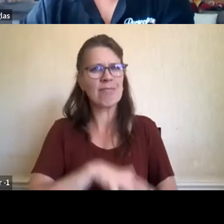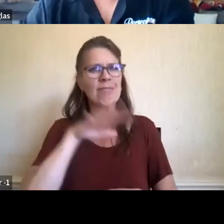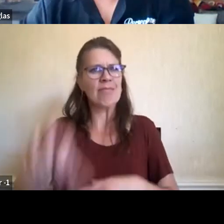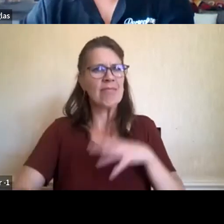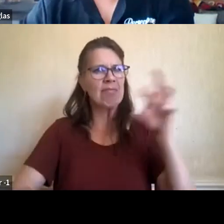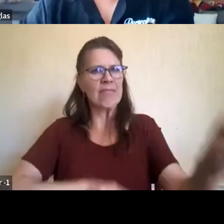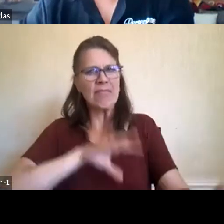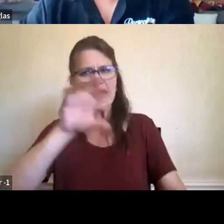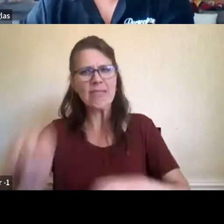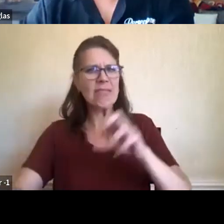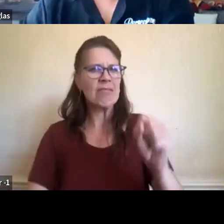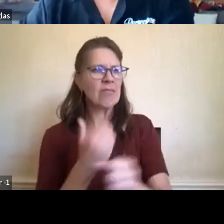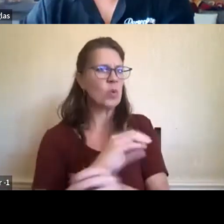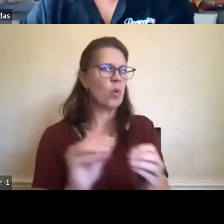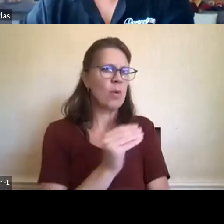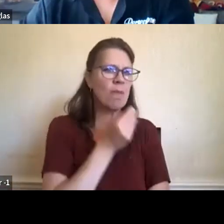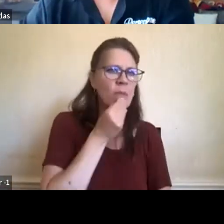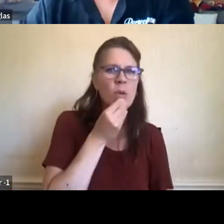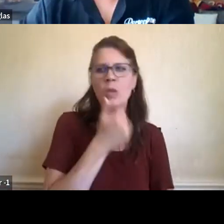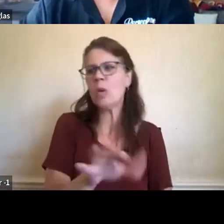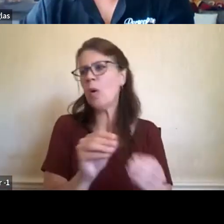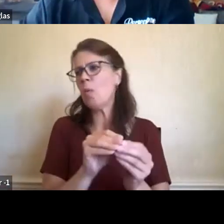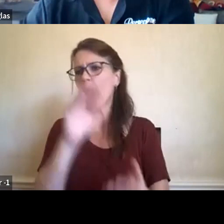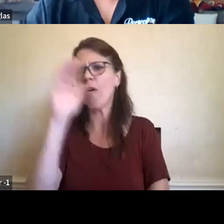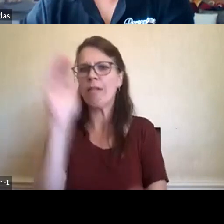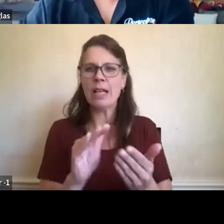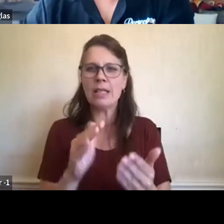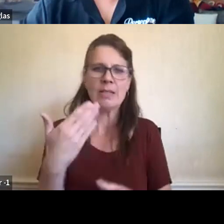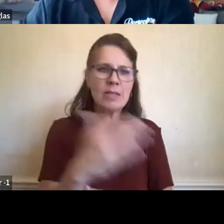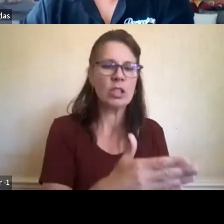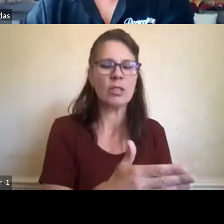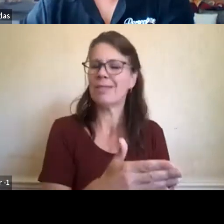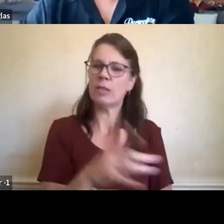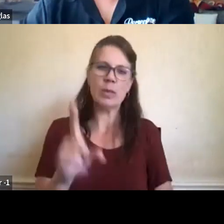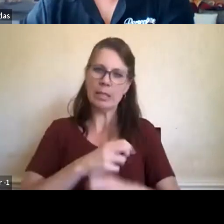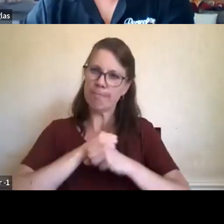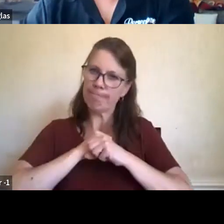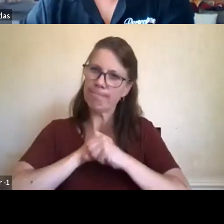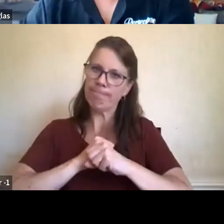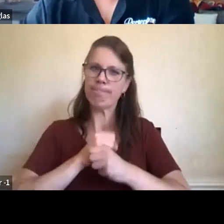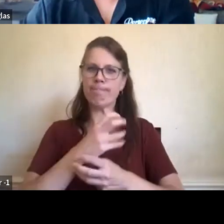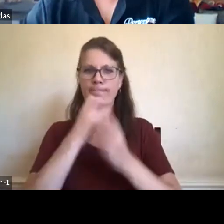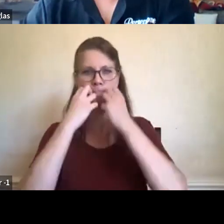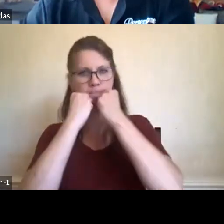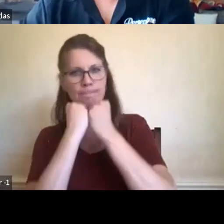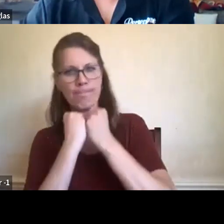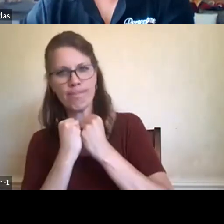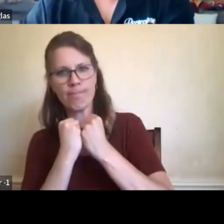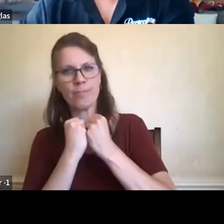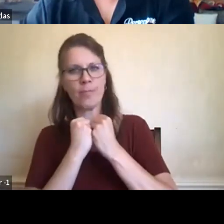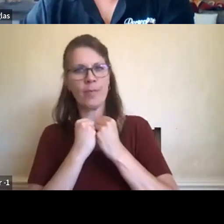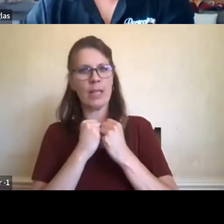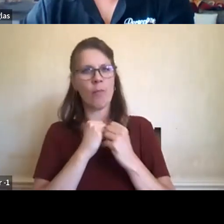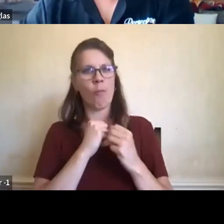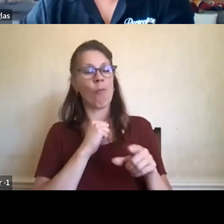to protect those relatives. Like that's what we say. And this, the Salish sea region is a closed system. You know, you got